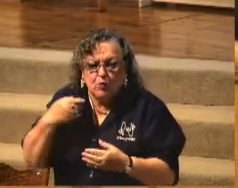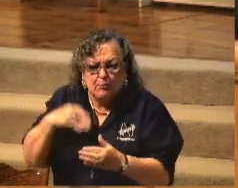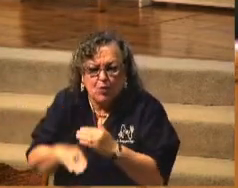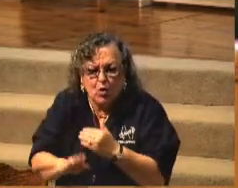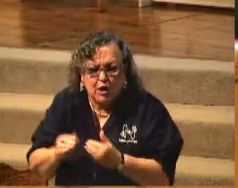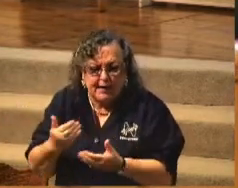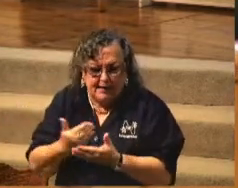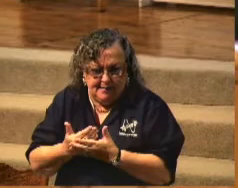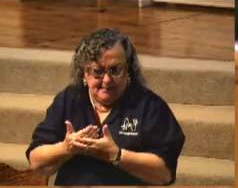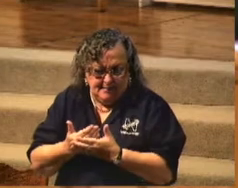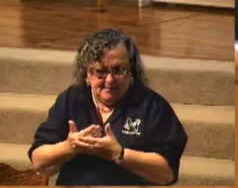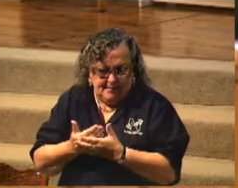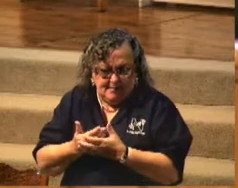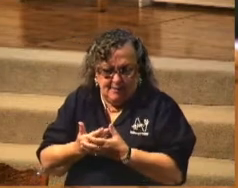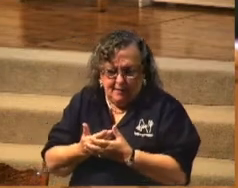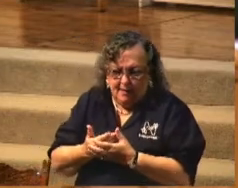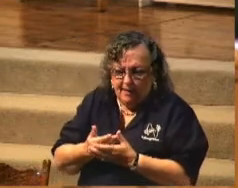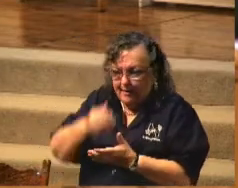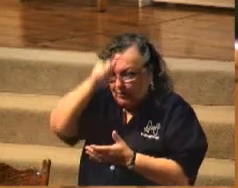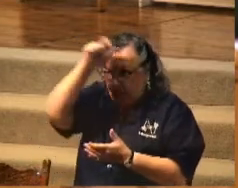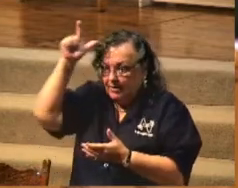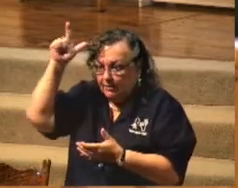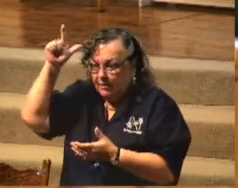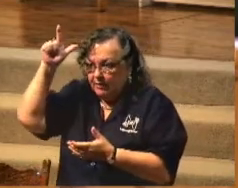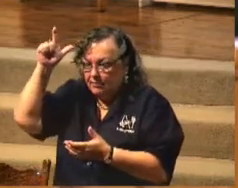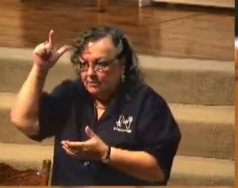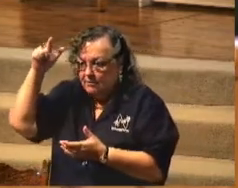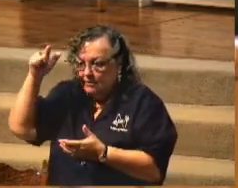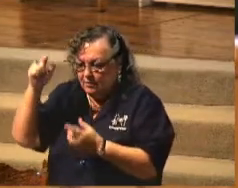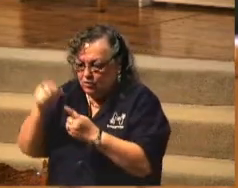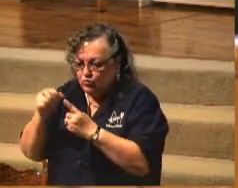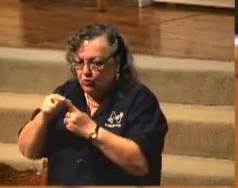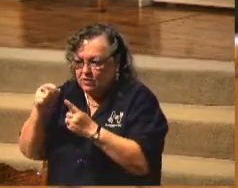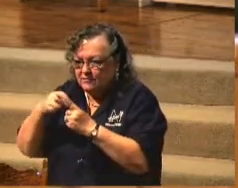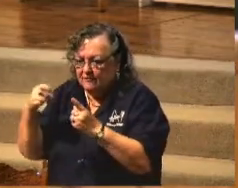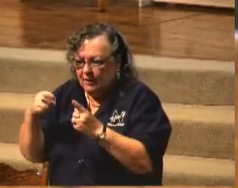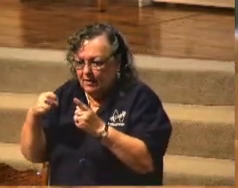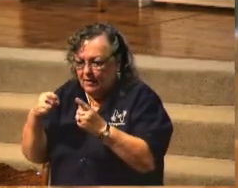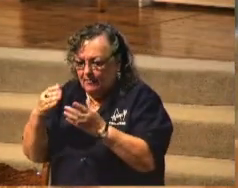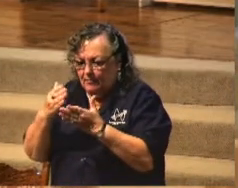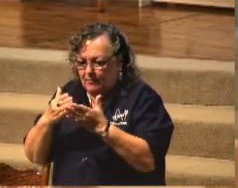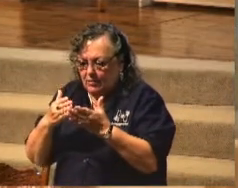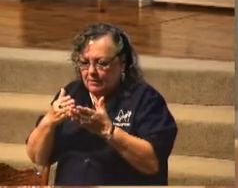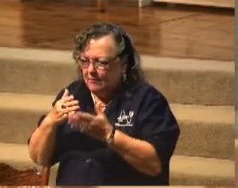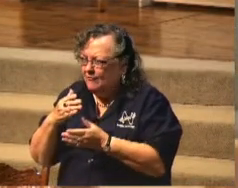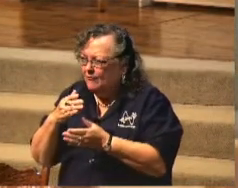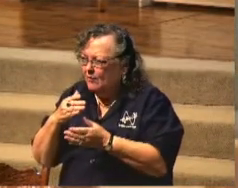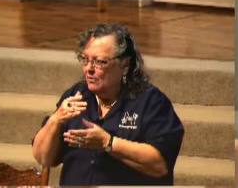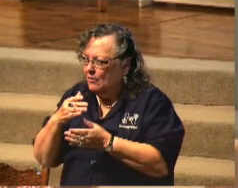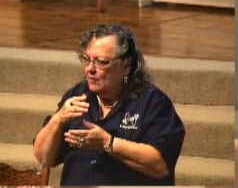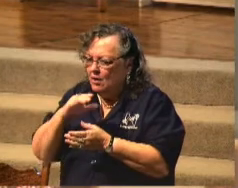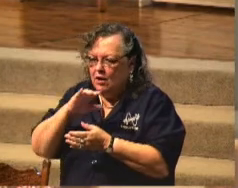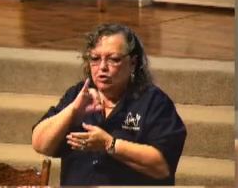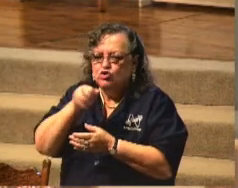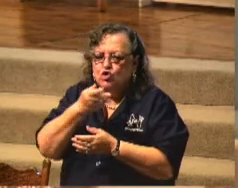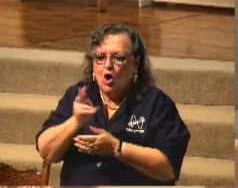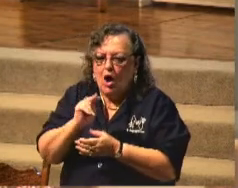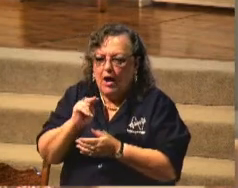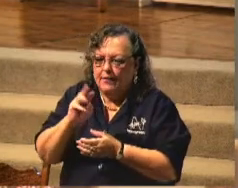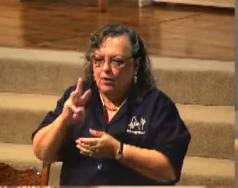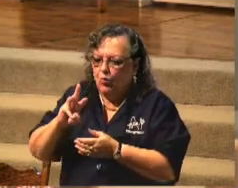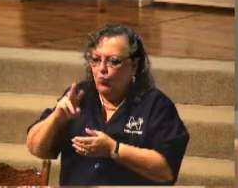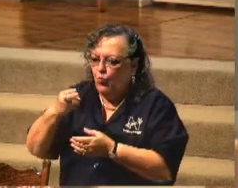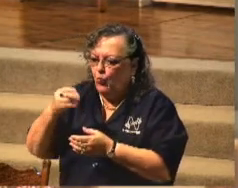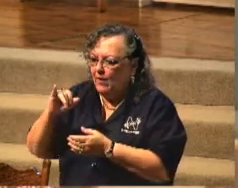Abraham Lincoln, I believe, took those words from the prologue of John Wycliffe's Bible where he wrote in the